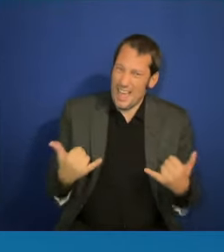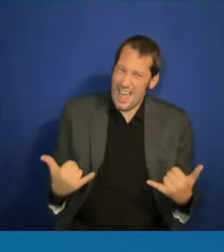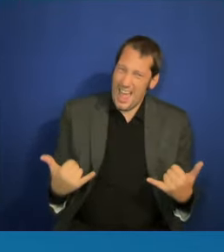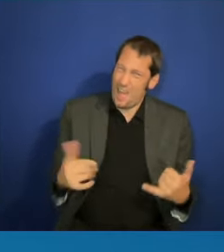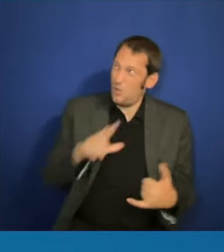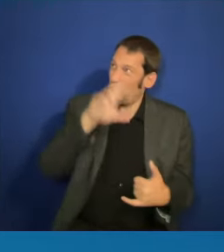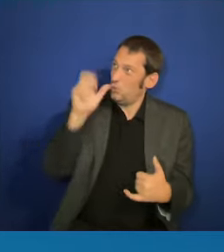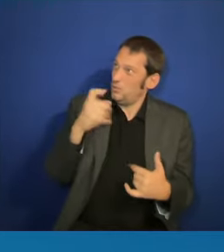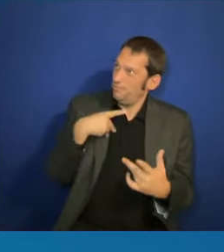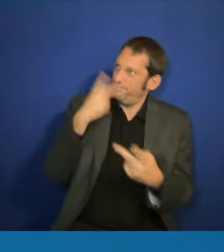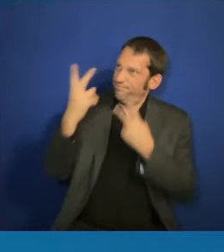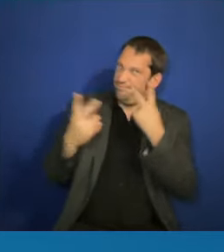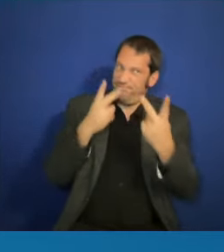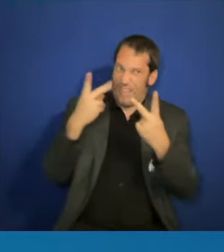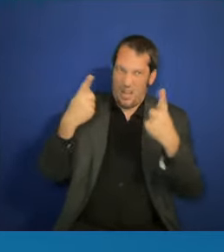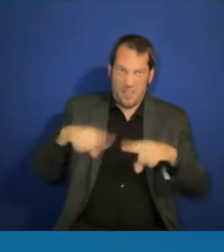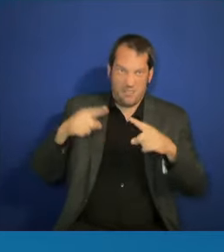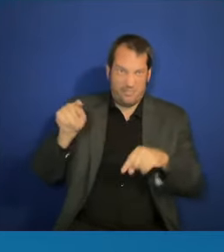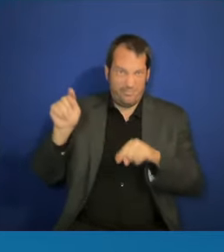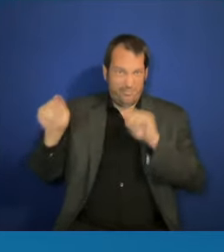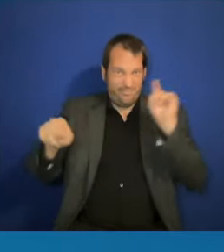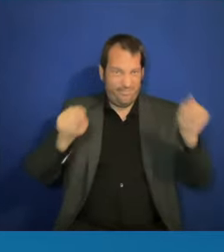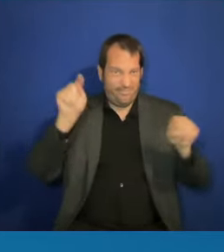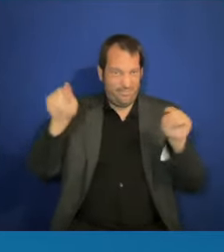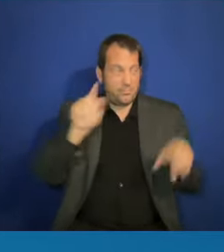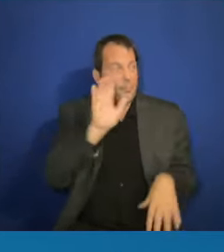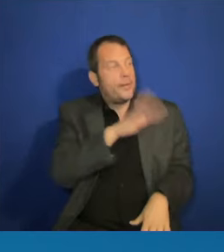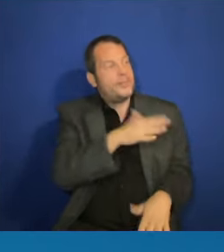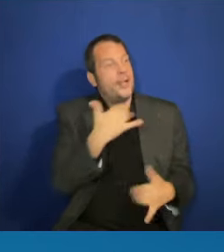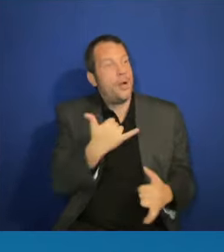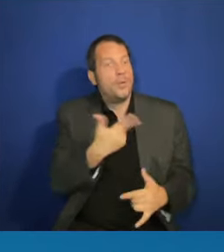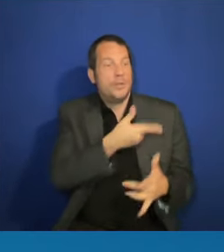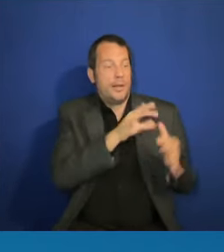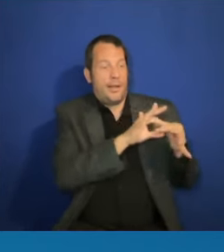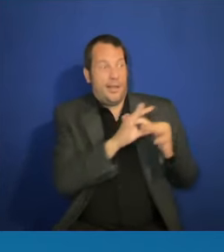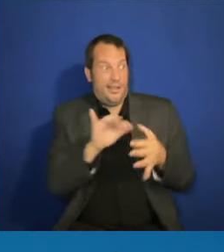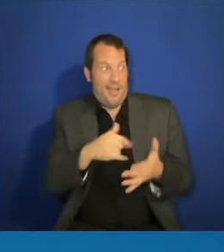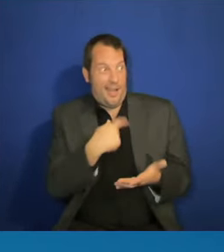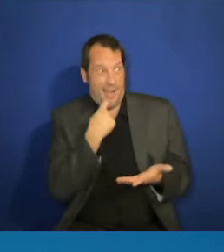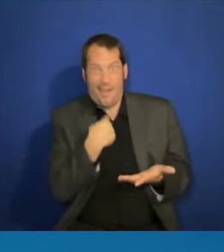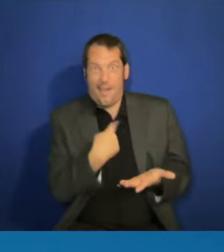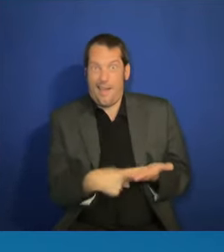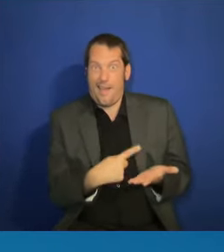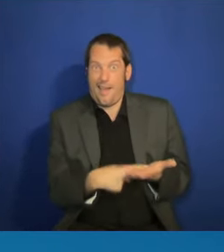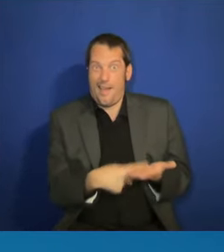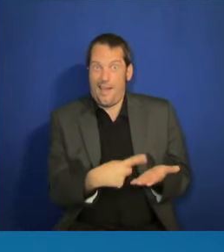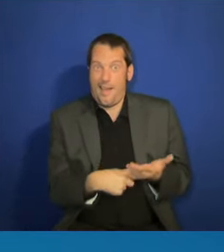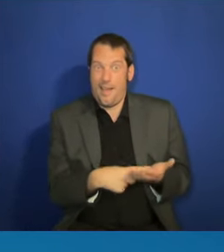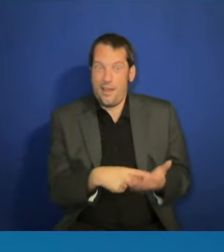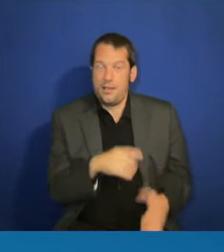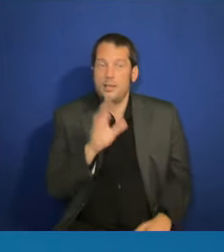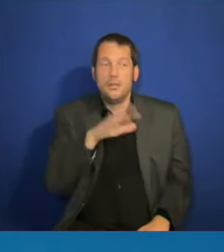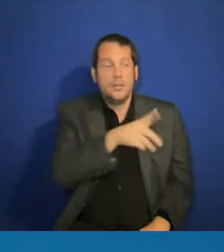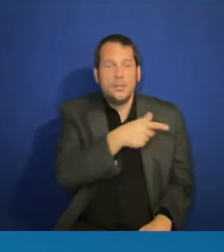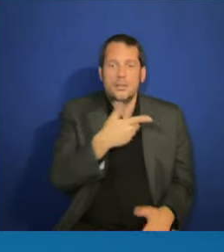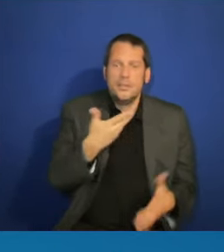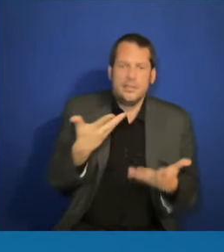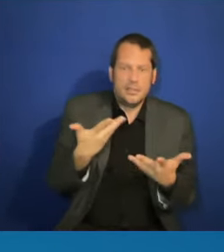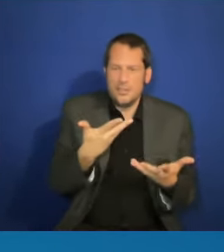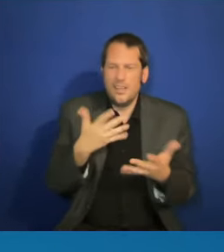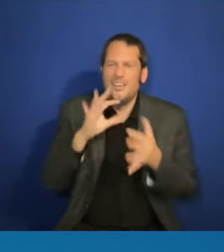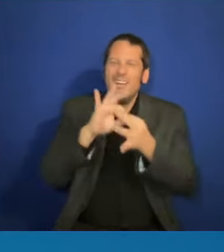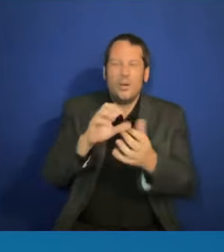agree one does not have to abandon their faith or deeply held beliefs to